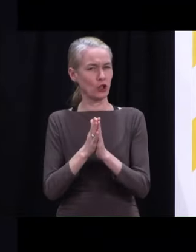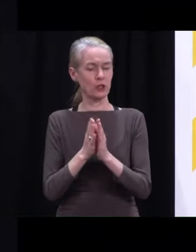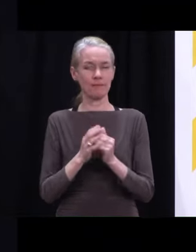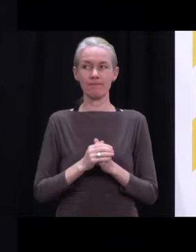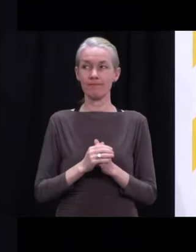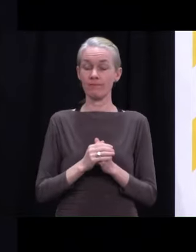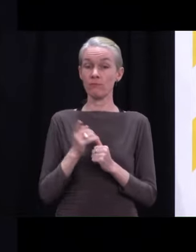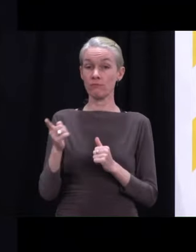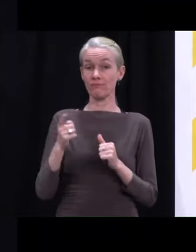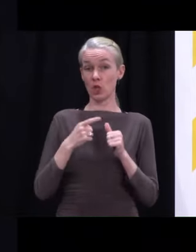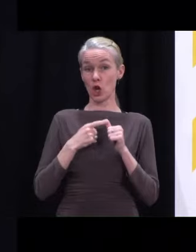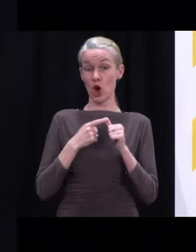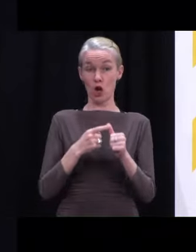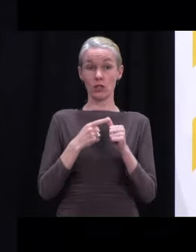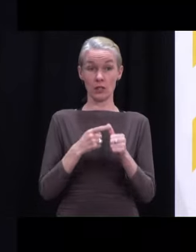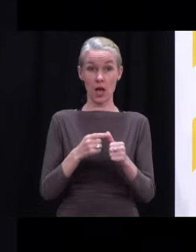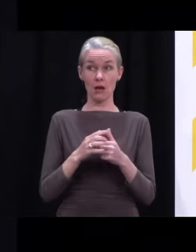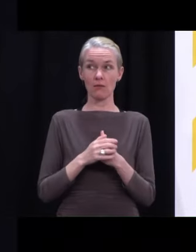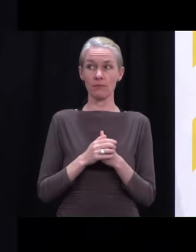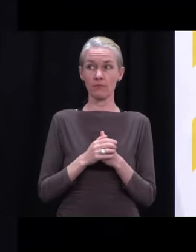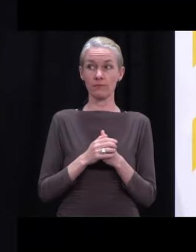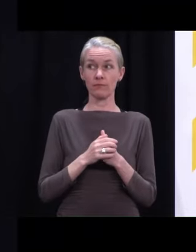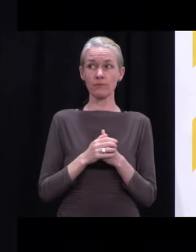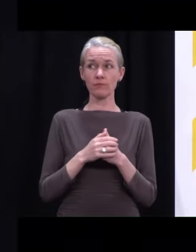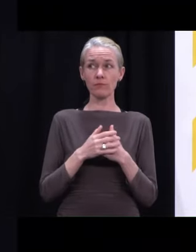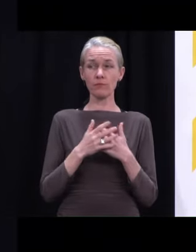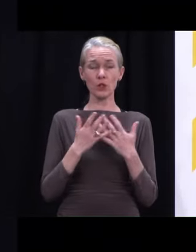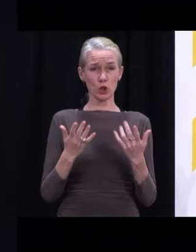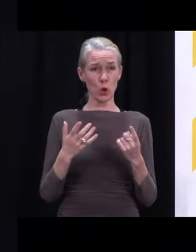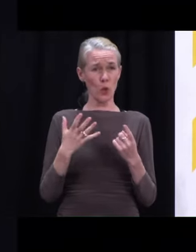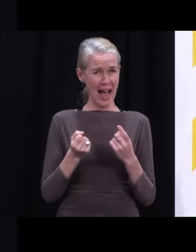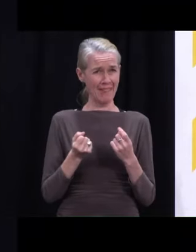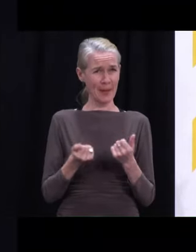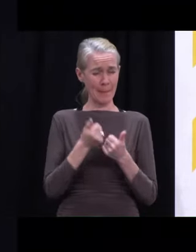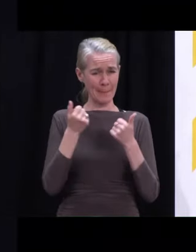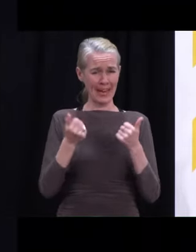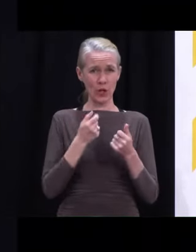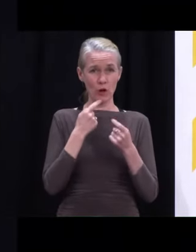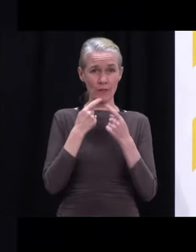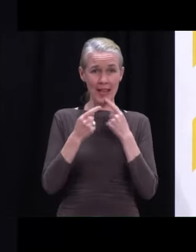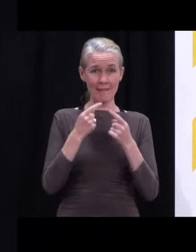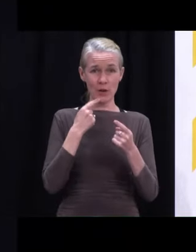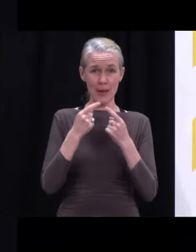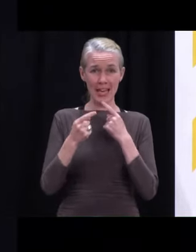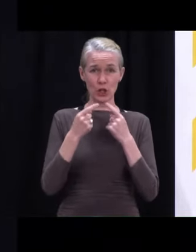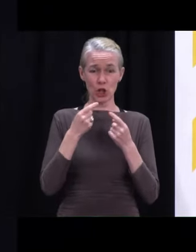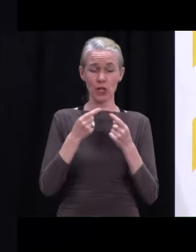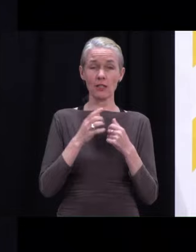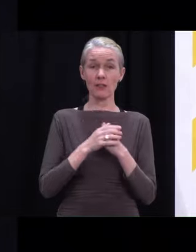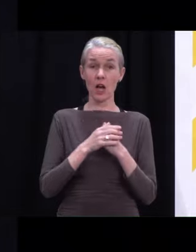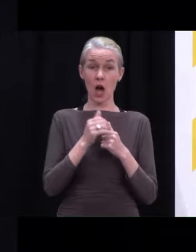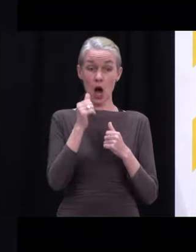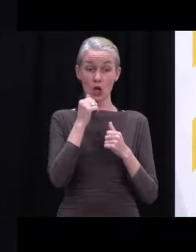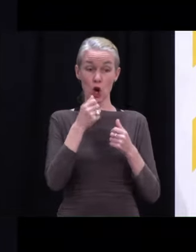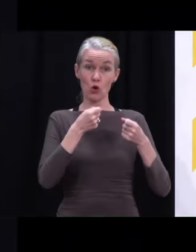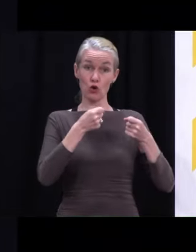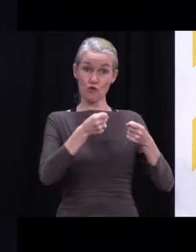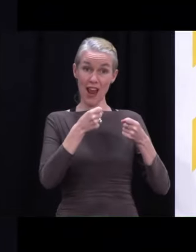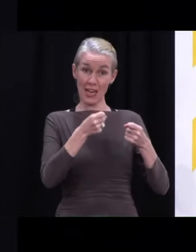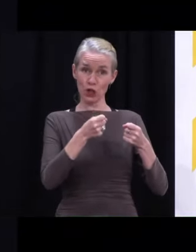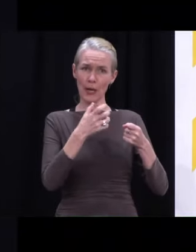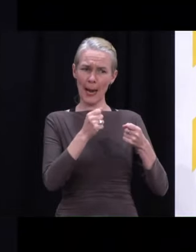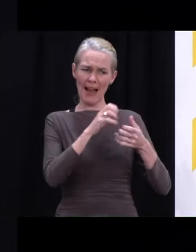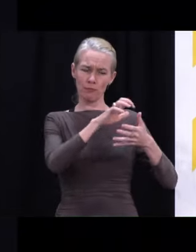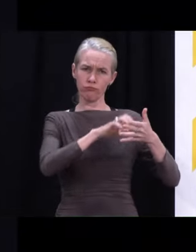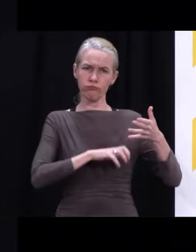all of the information that's been put out, and there was quite a comprehensive statement made by Corrections. Keep in mind, they had exposure and engagement with the individual